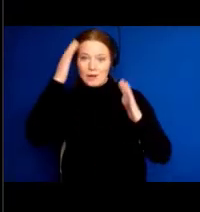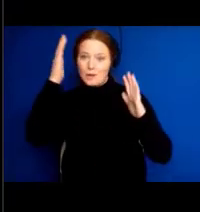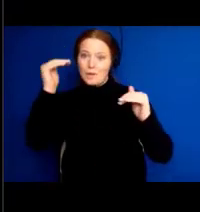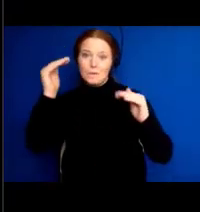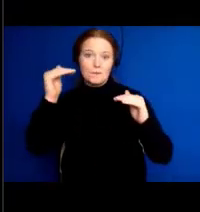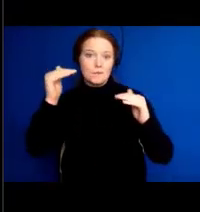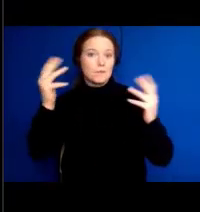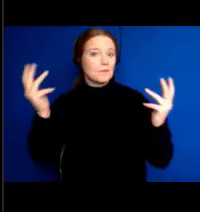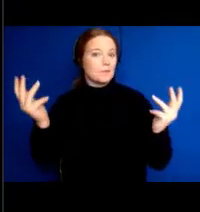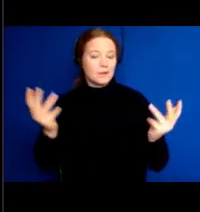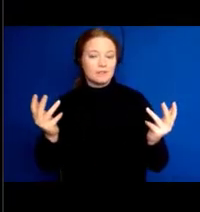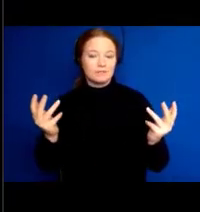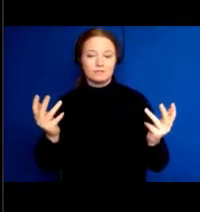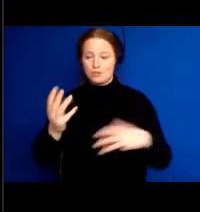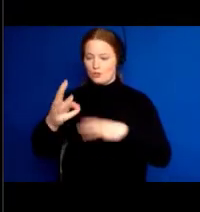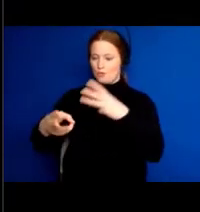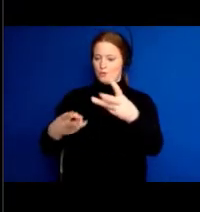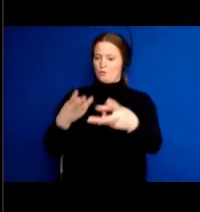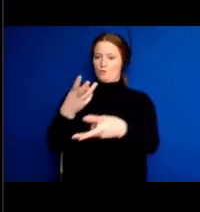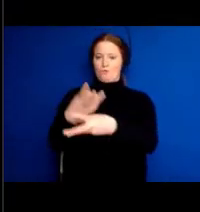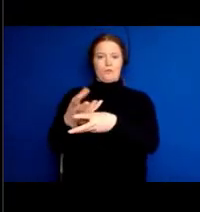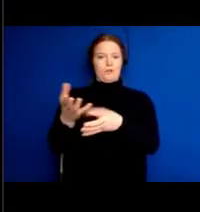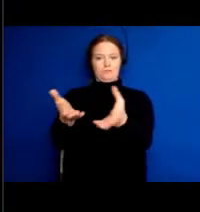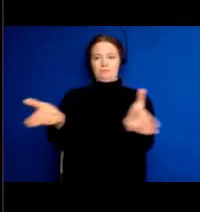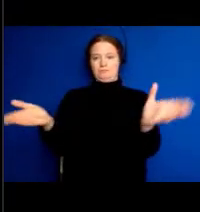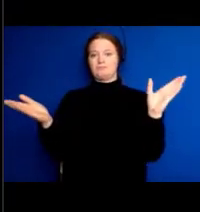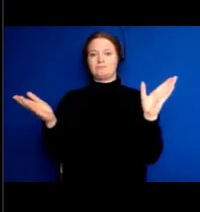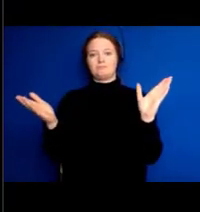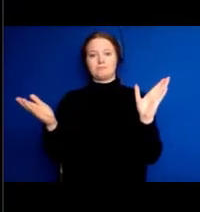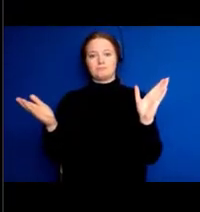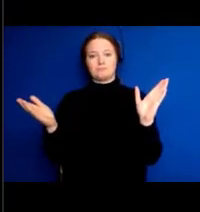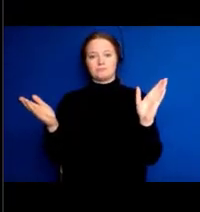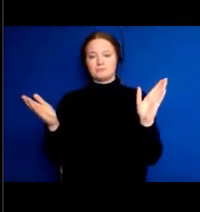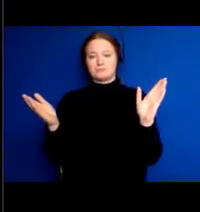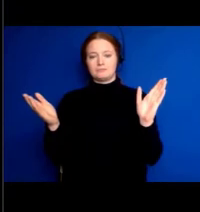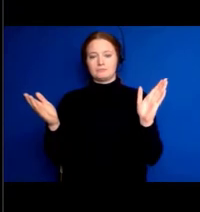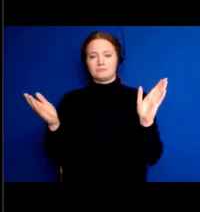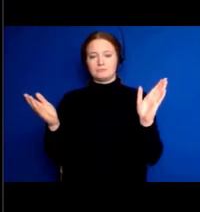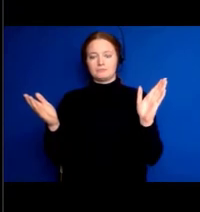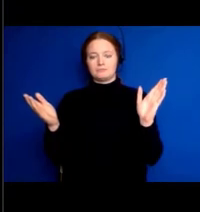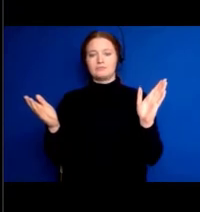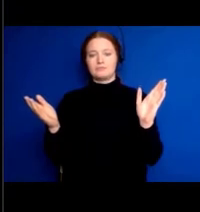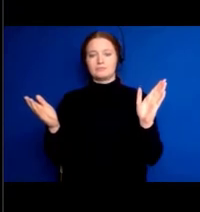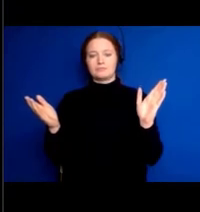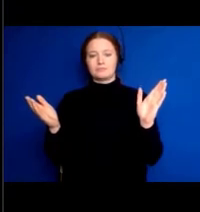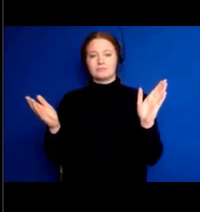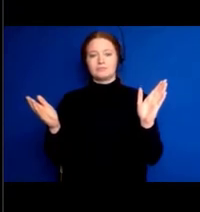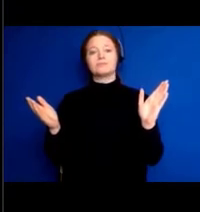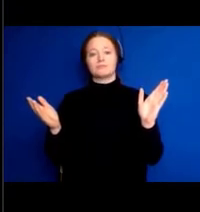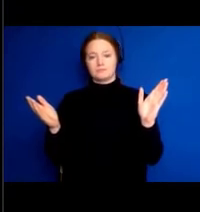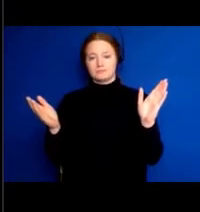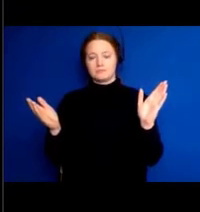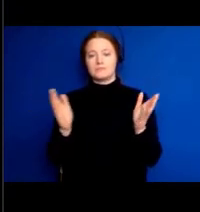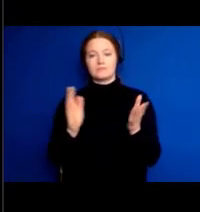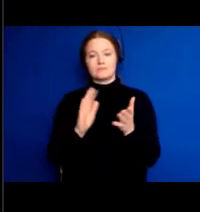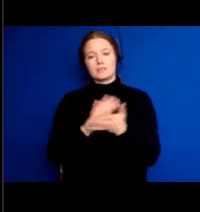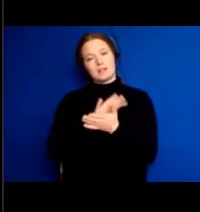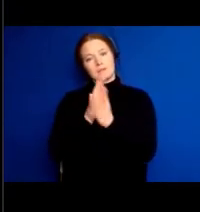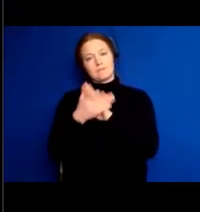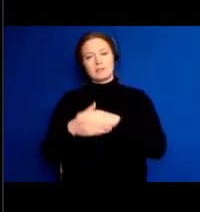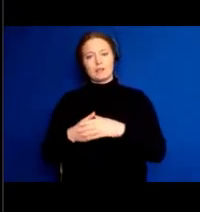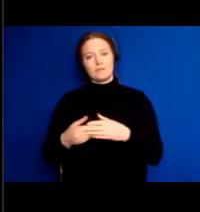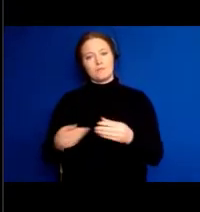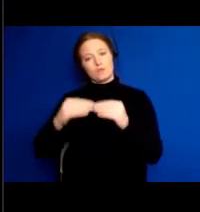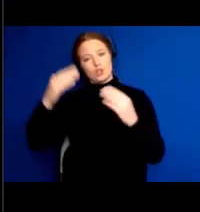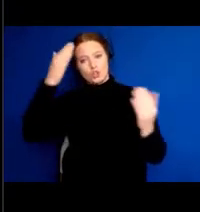has some ways of dealing with their hearing loss and from keeping